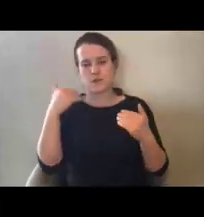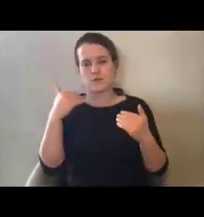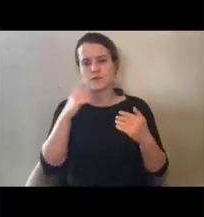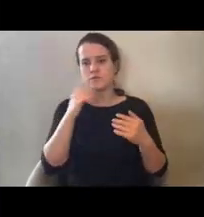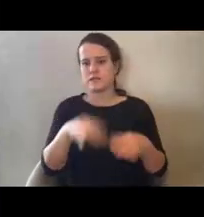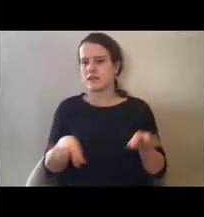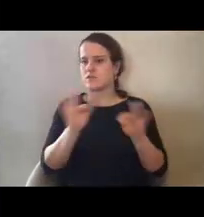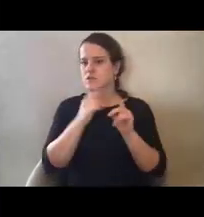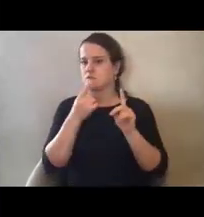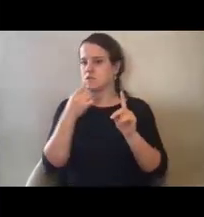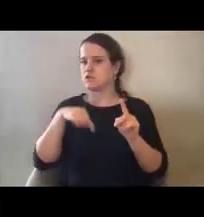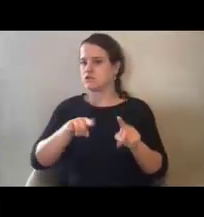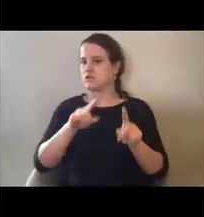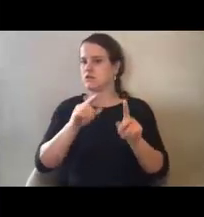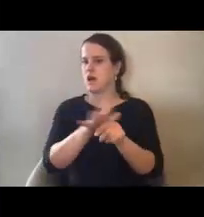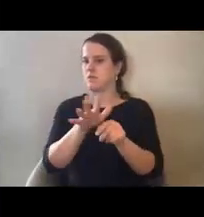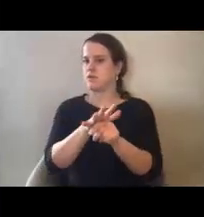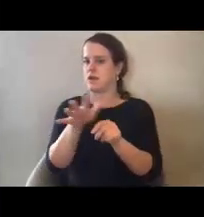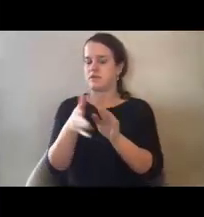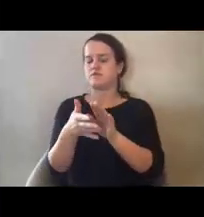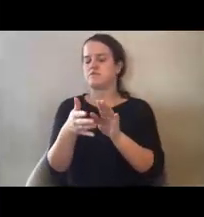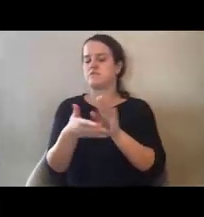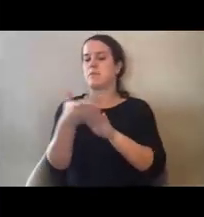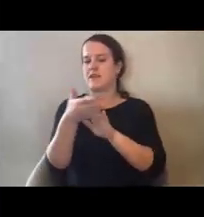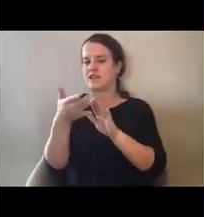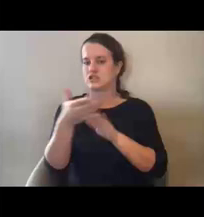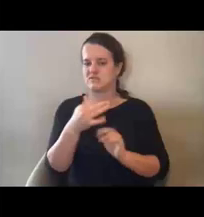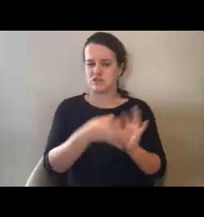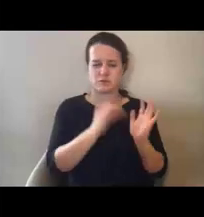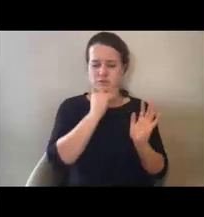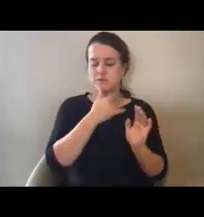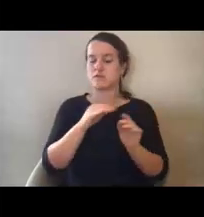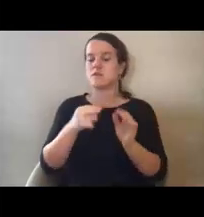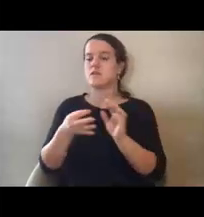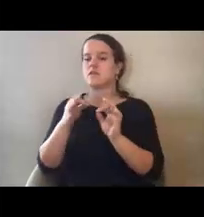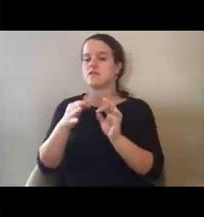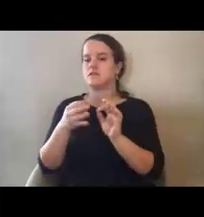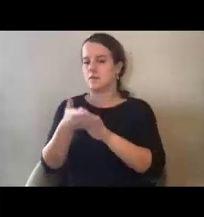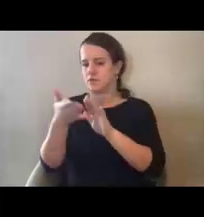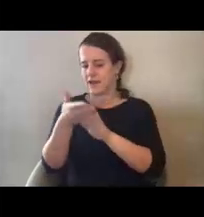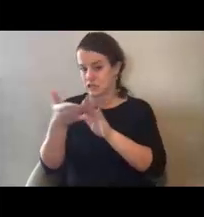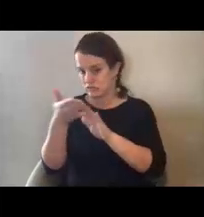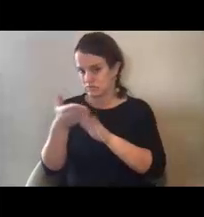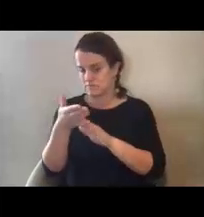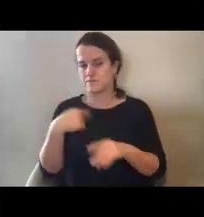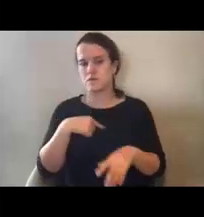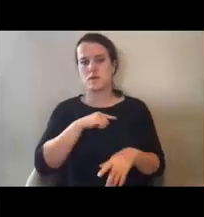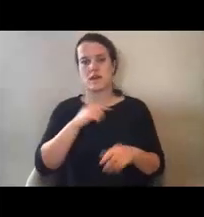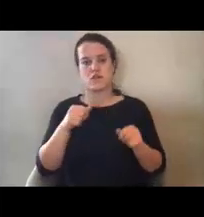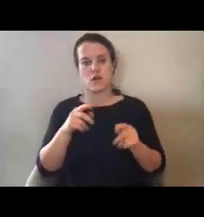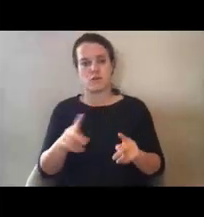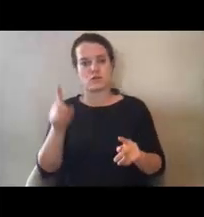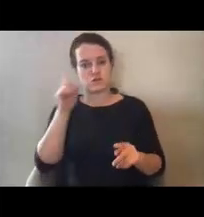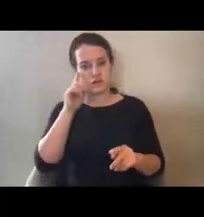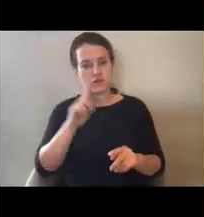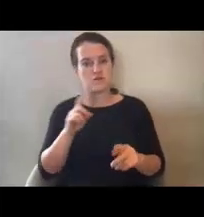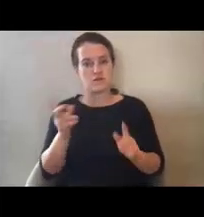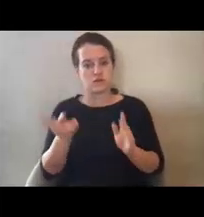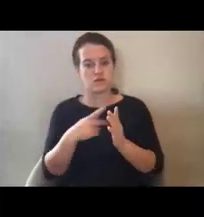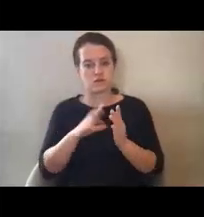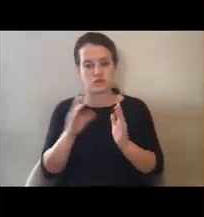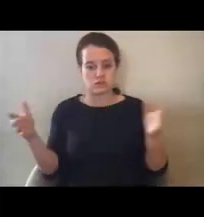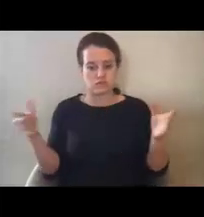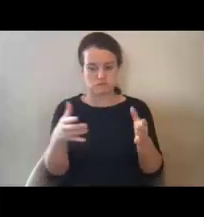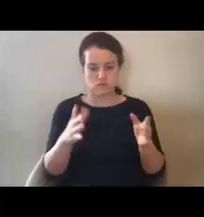point in our operations. We have the opportunity to ensure that collectively we're doing right by the people that are hit hardest by